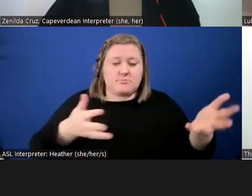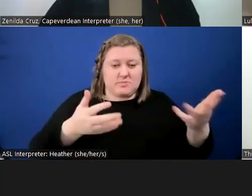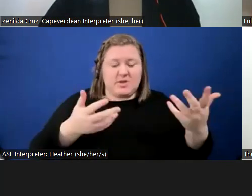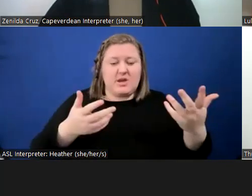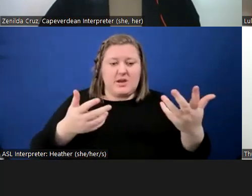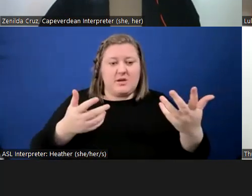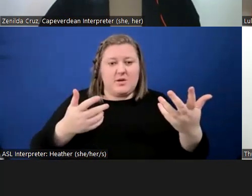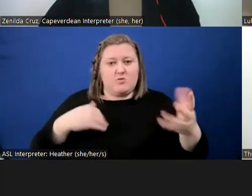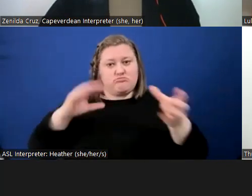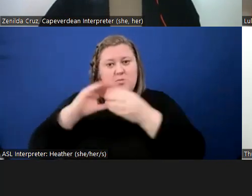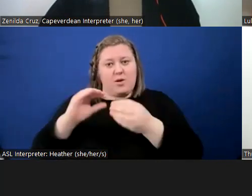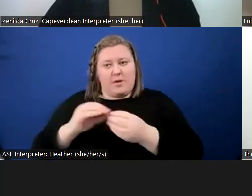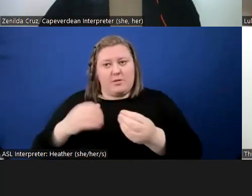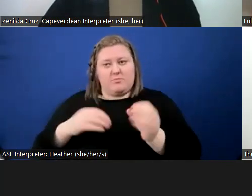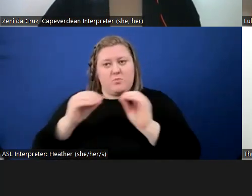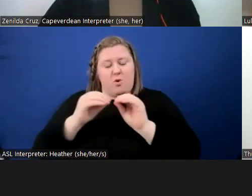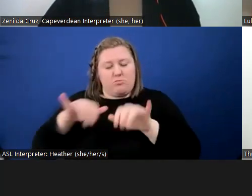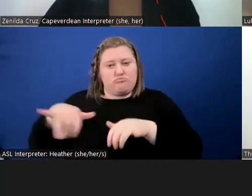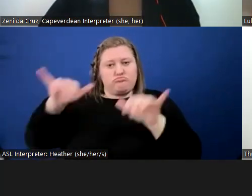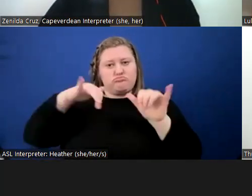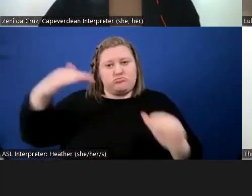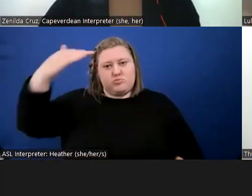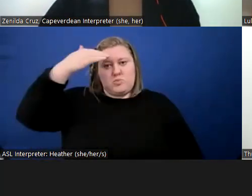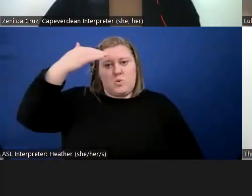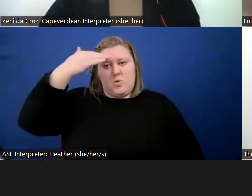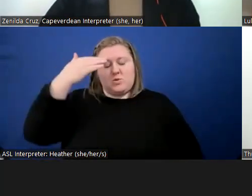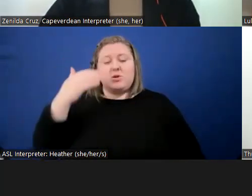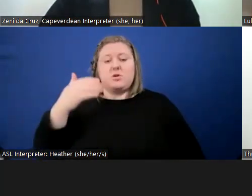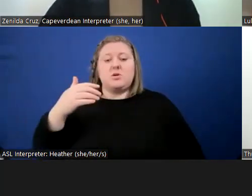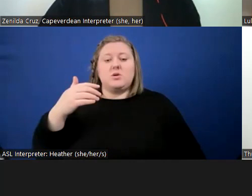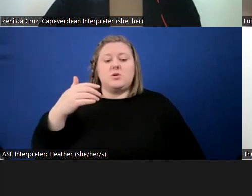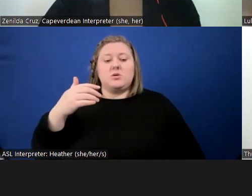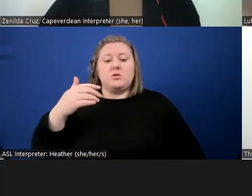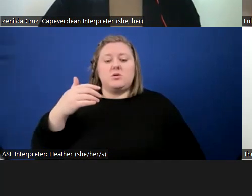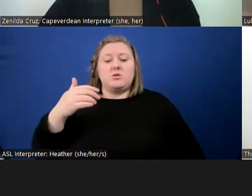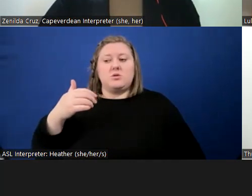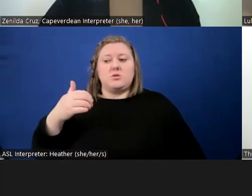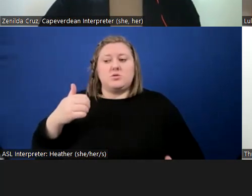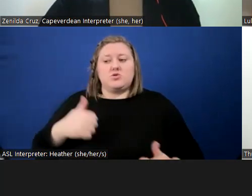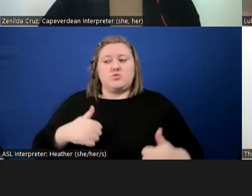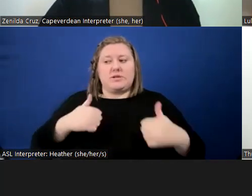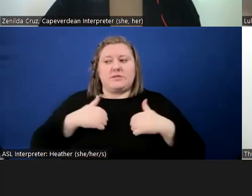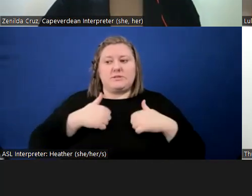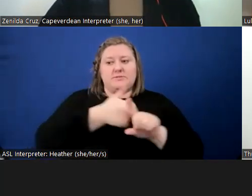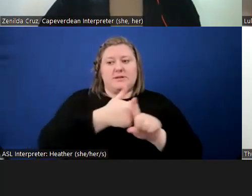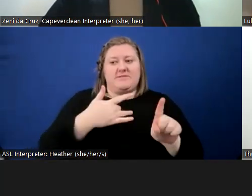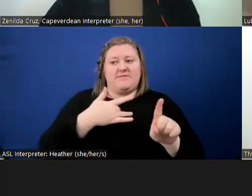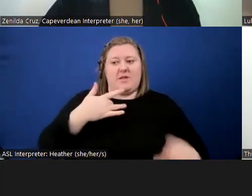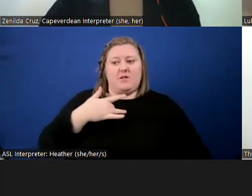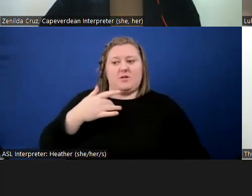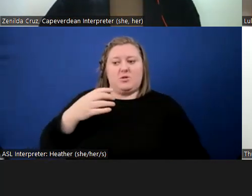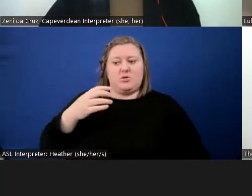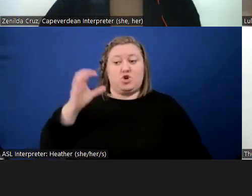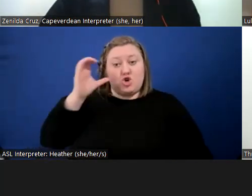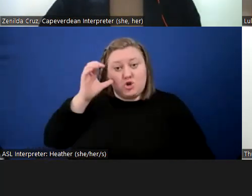known. So that not only do residents feel more, I guess, heard, but also so that